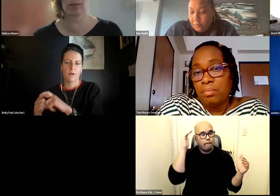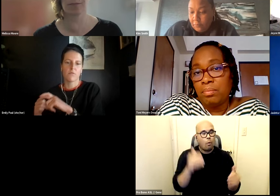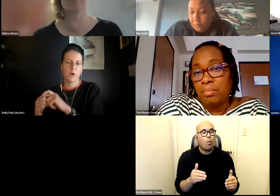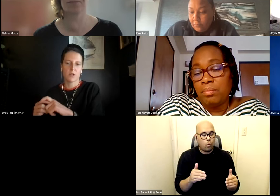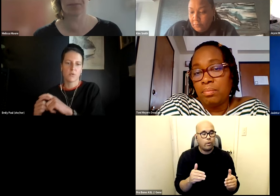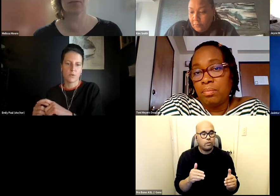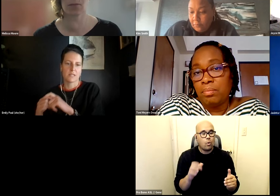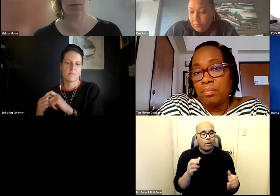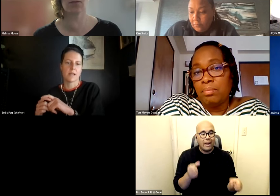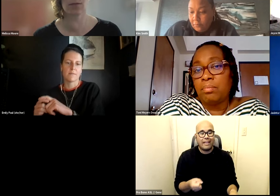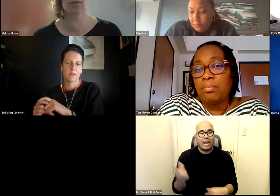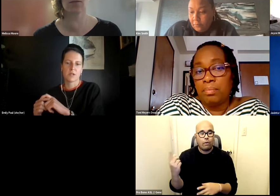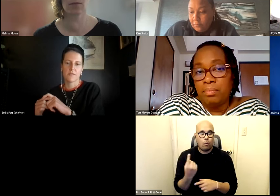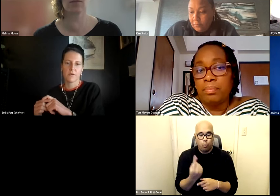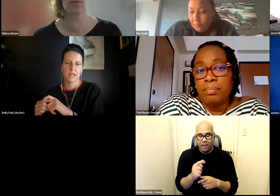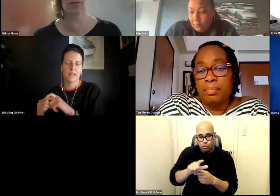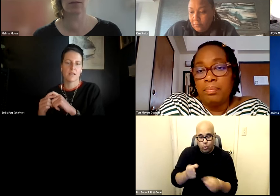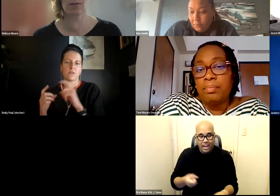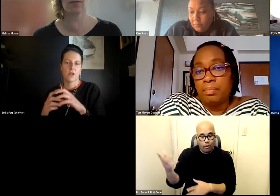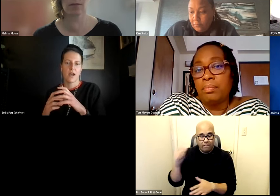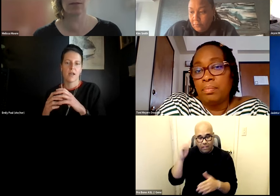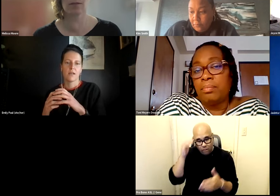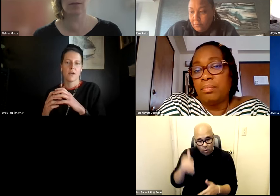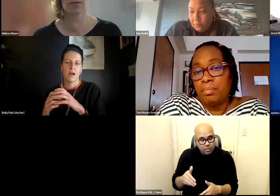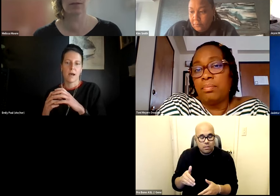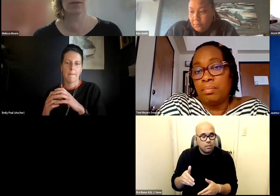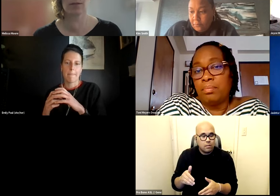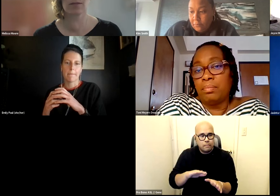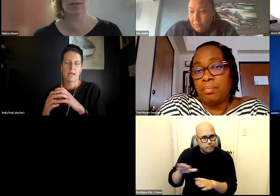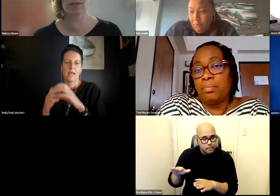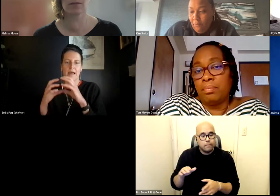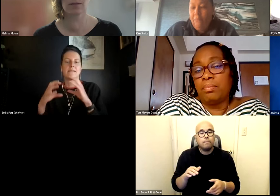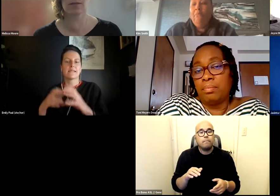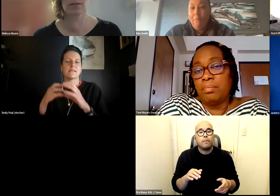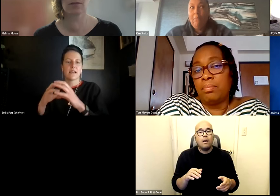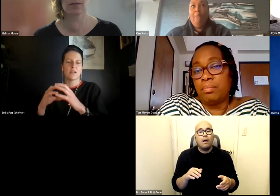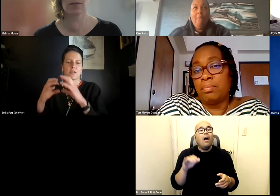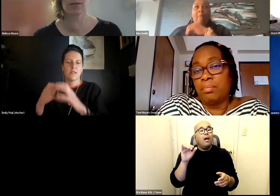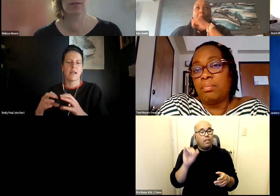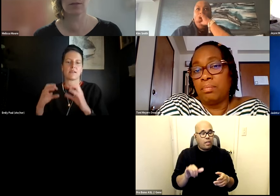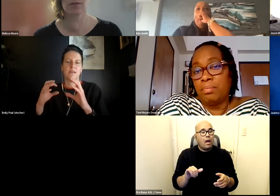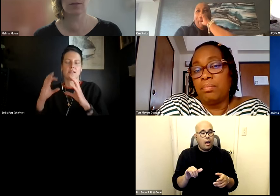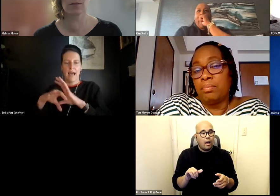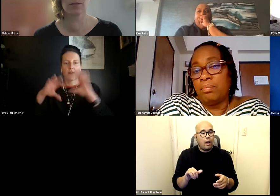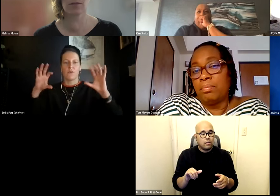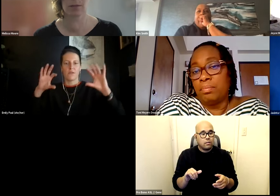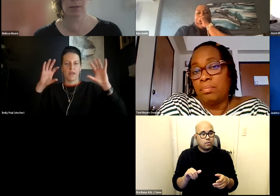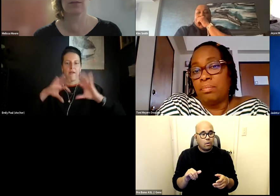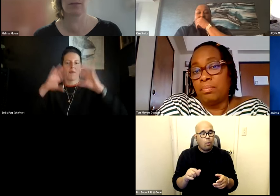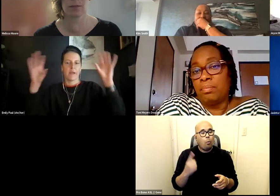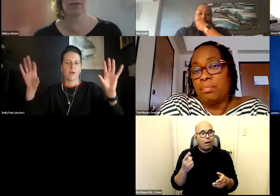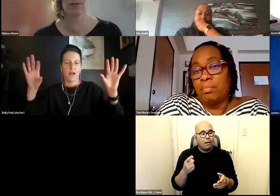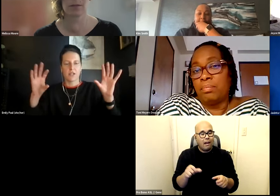or getting rid of one tool doesn't become so much the focus that there's not um that that's a site to then tackle